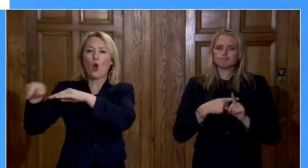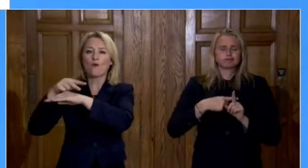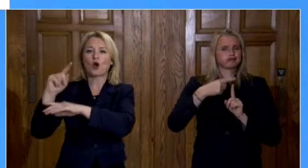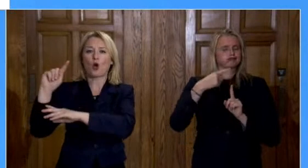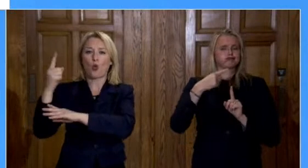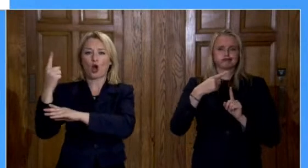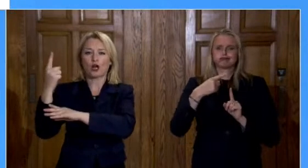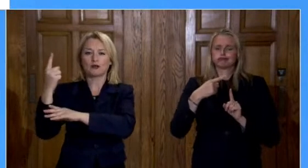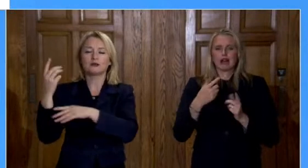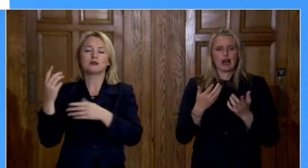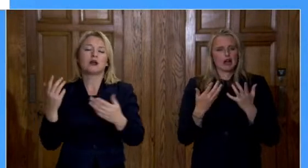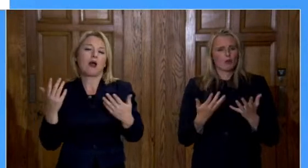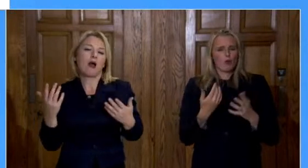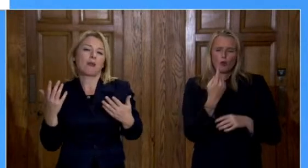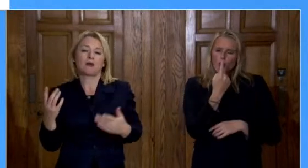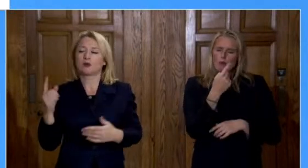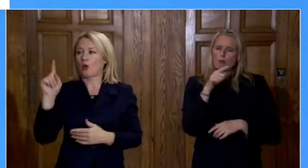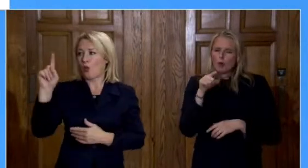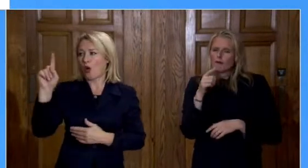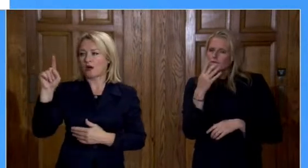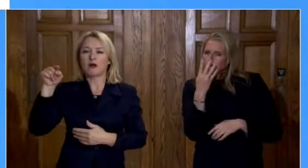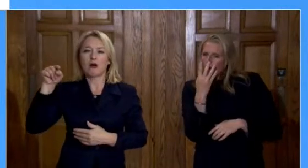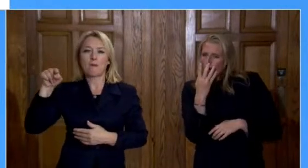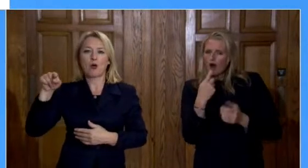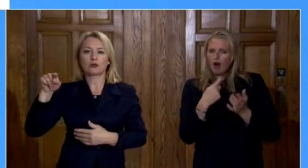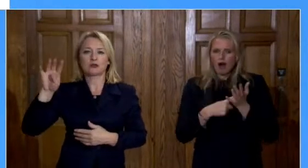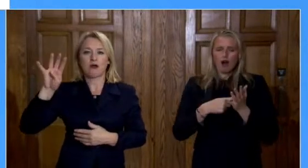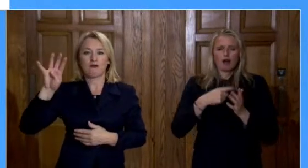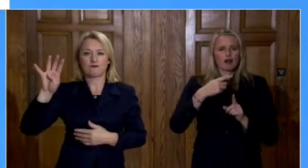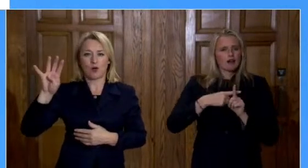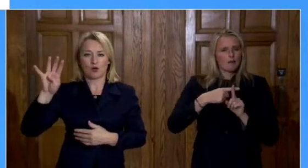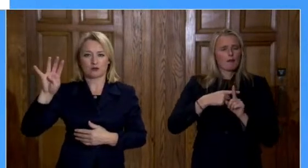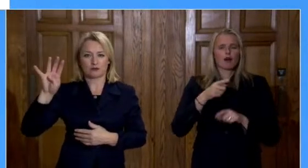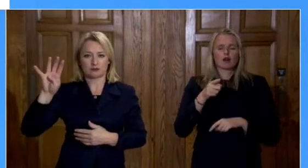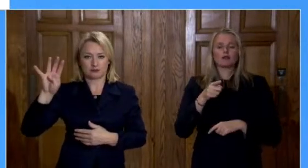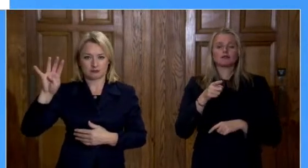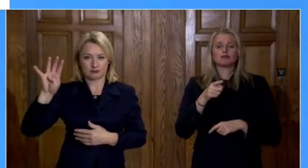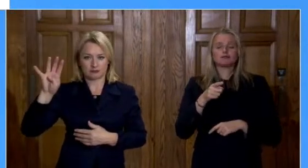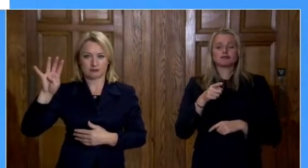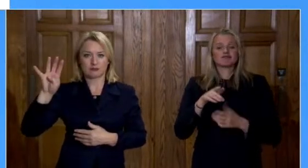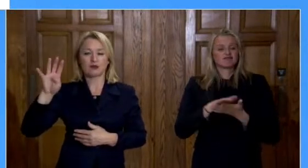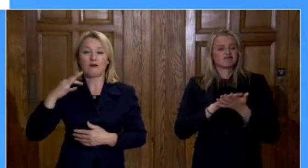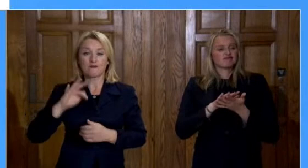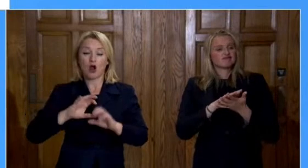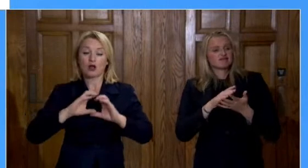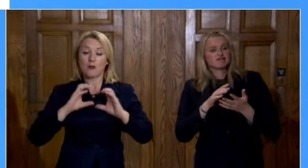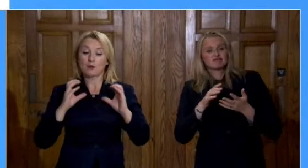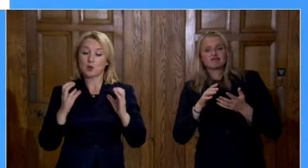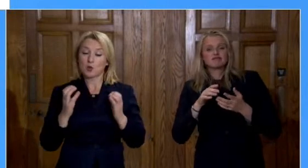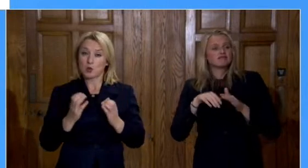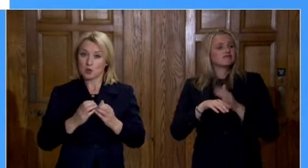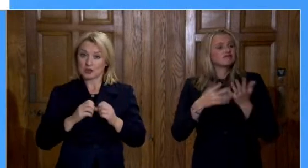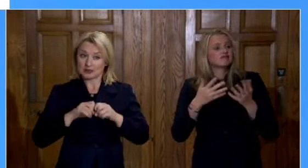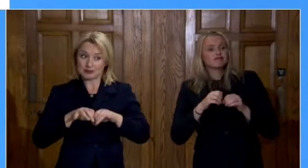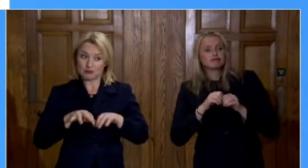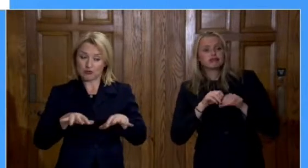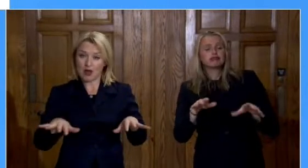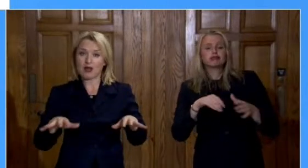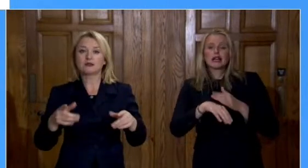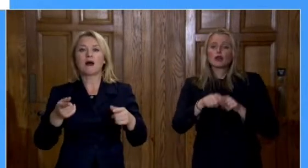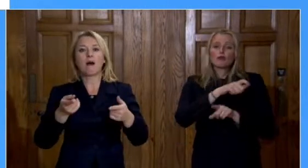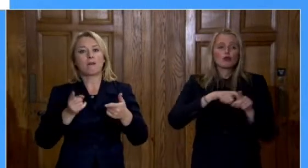currently sitting at around 1.4. Both for cases in the community and also for